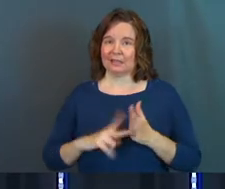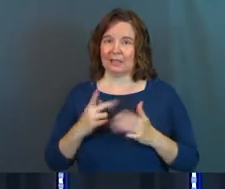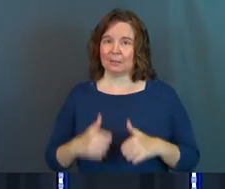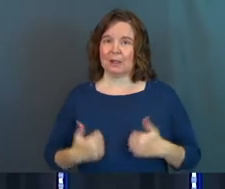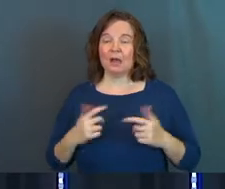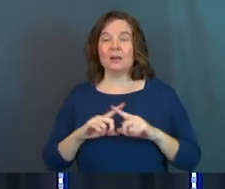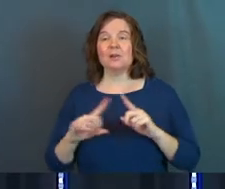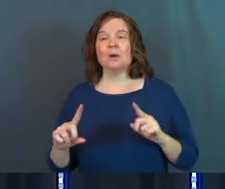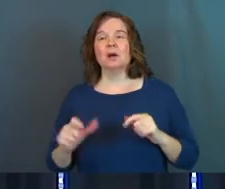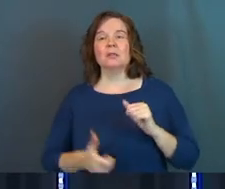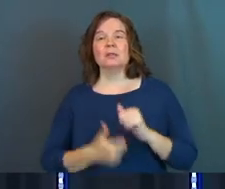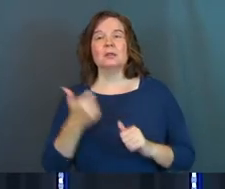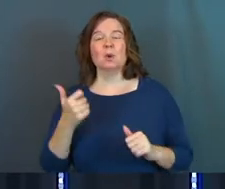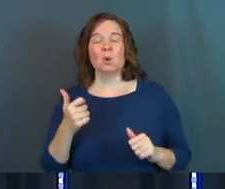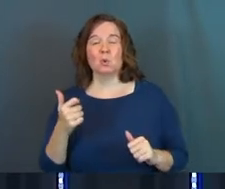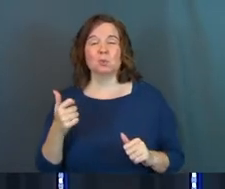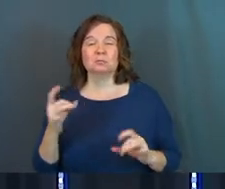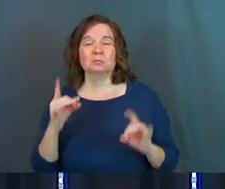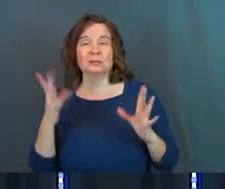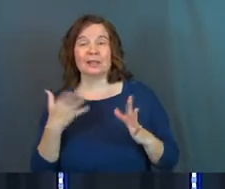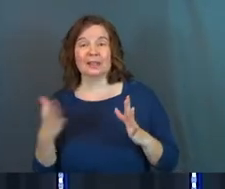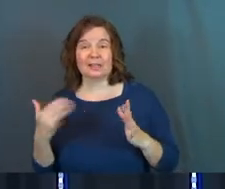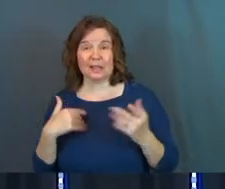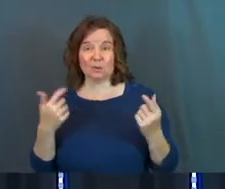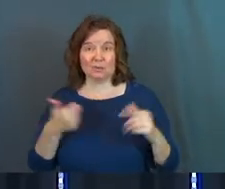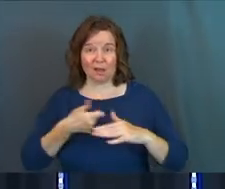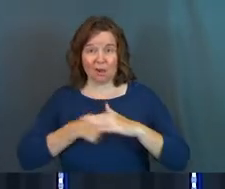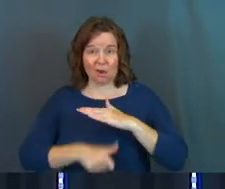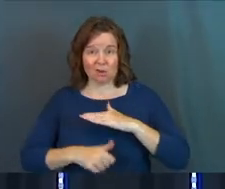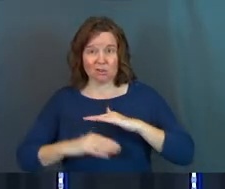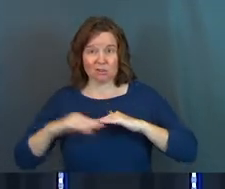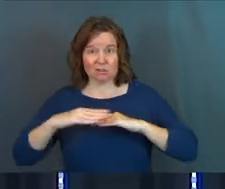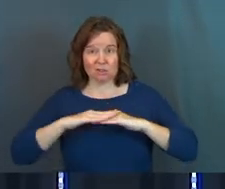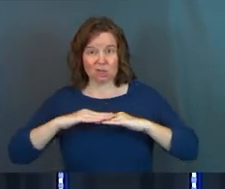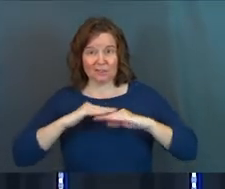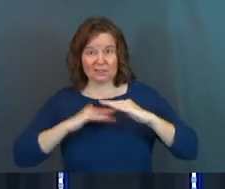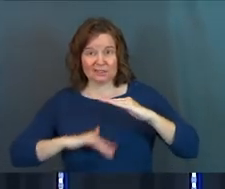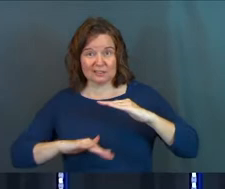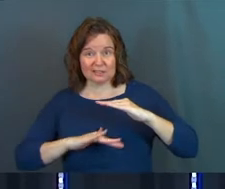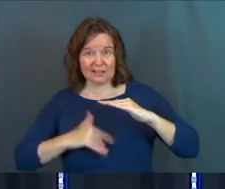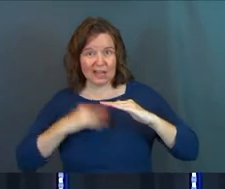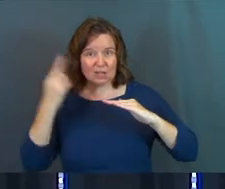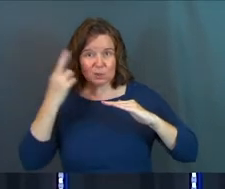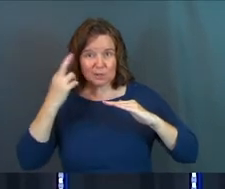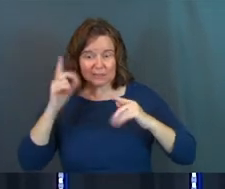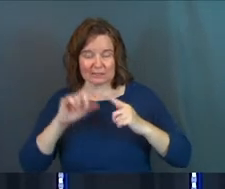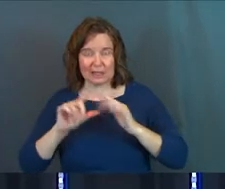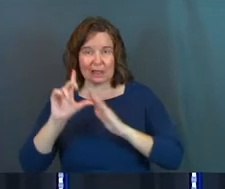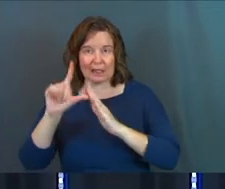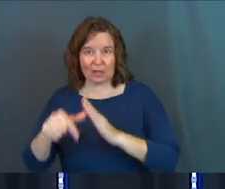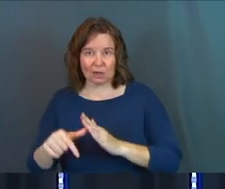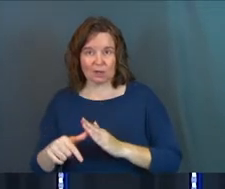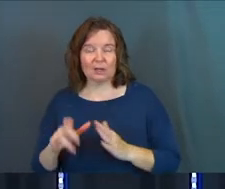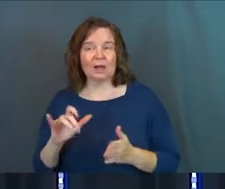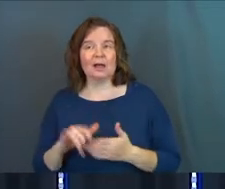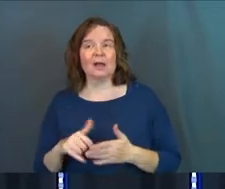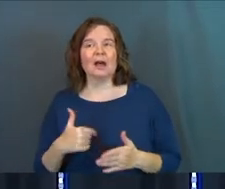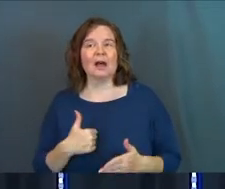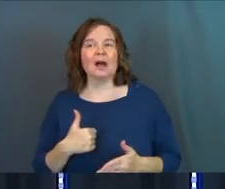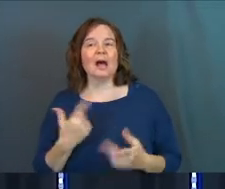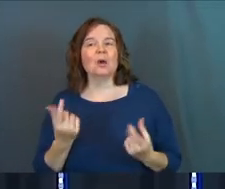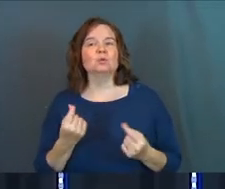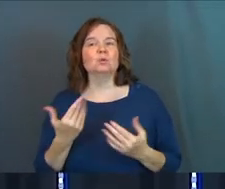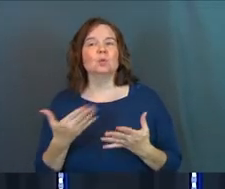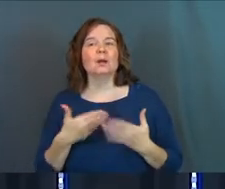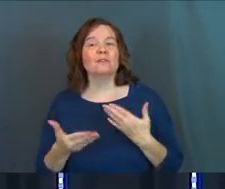double life, but the most insidious thing that was going underneath the surface, and I didn't realize it until much, much later, is that I